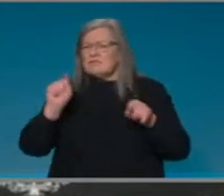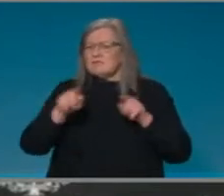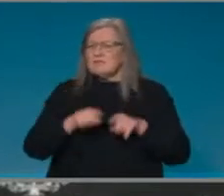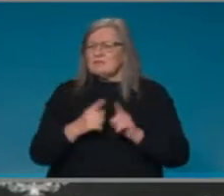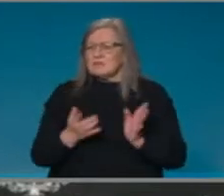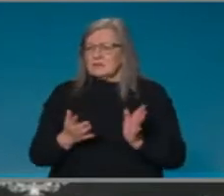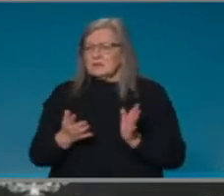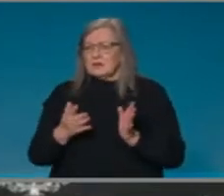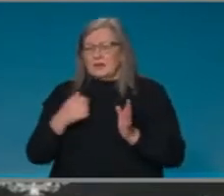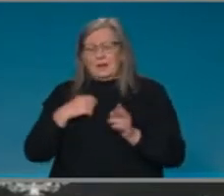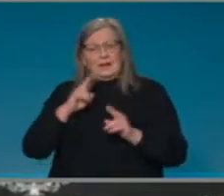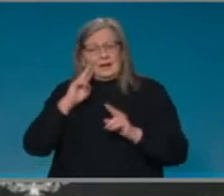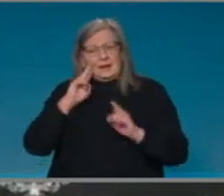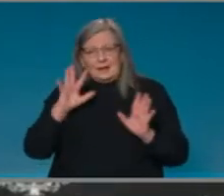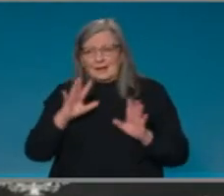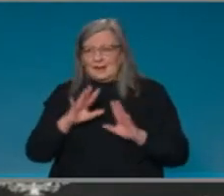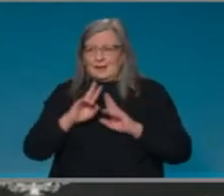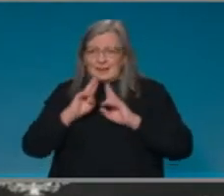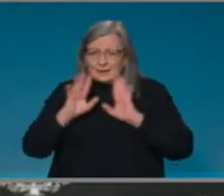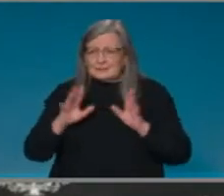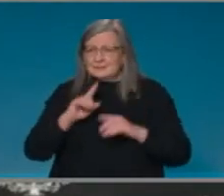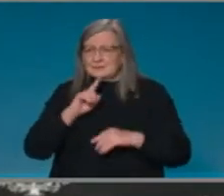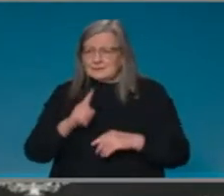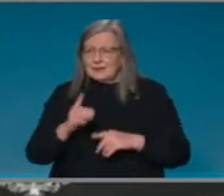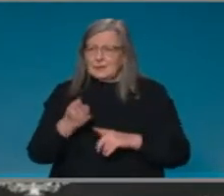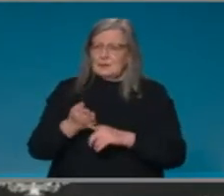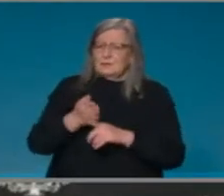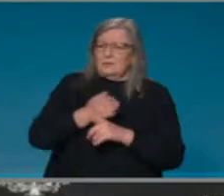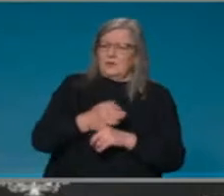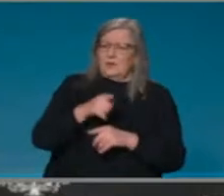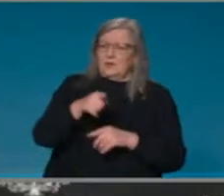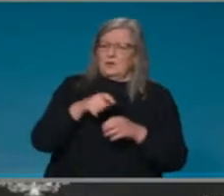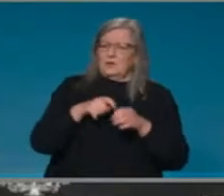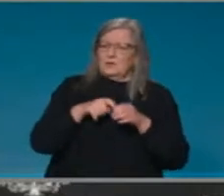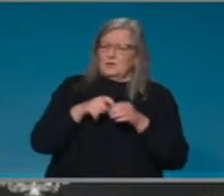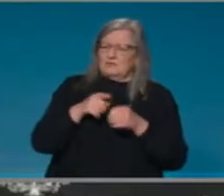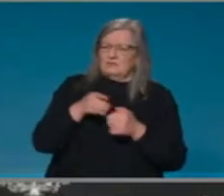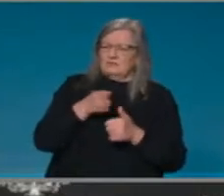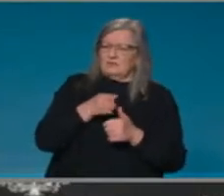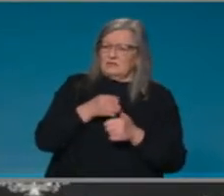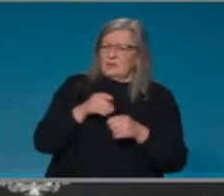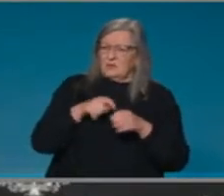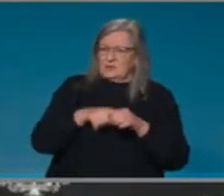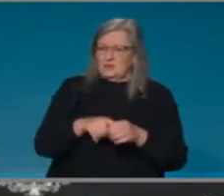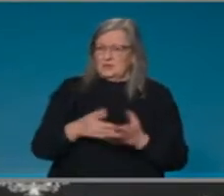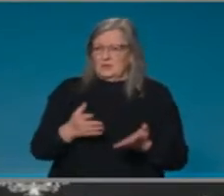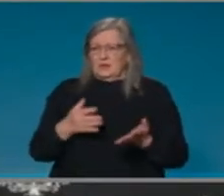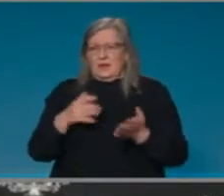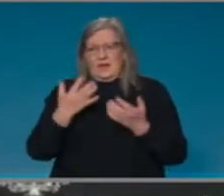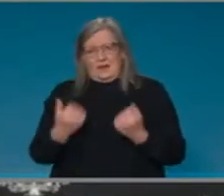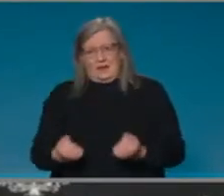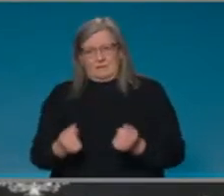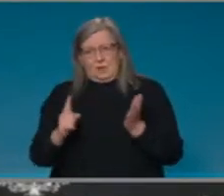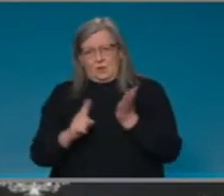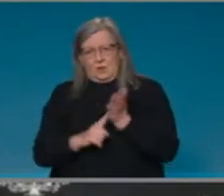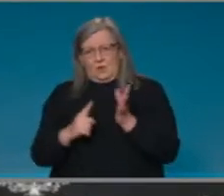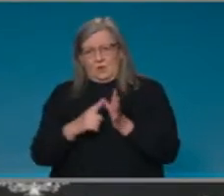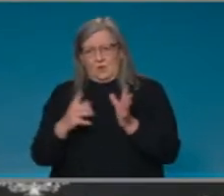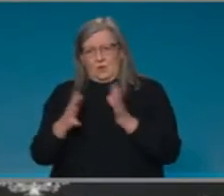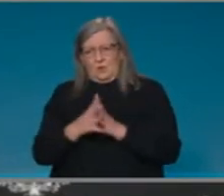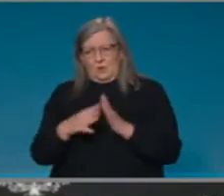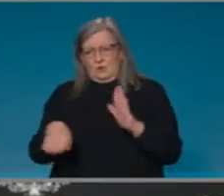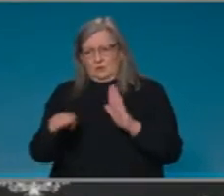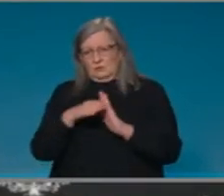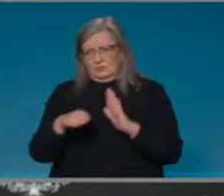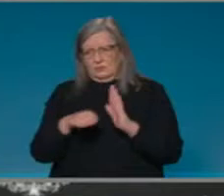the previous question, that we have in place a legal framework, it allows businesses to make their own decisions,